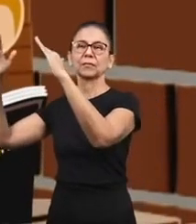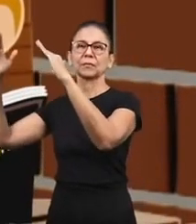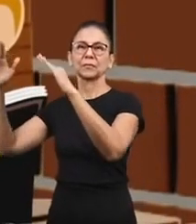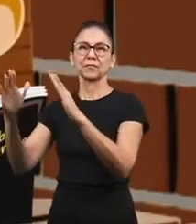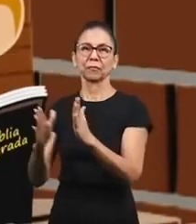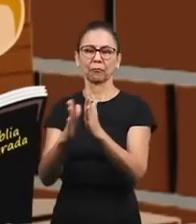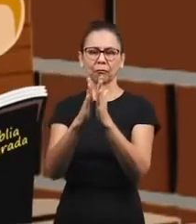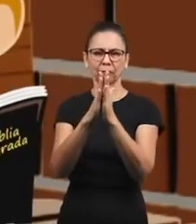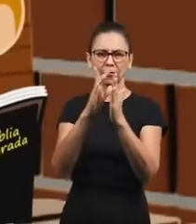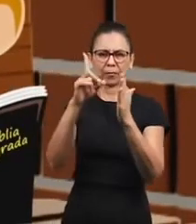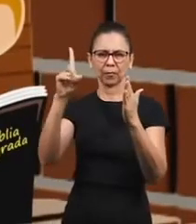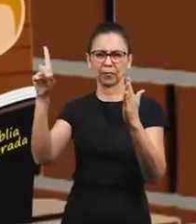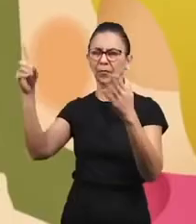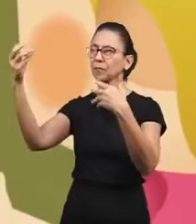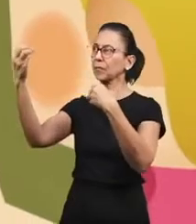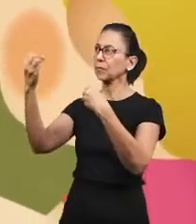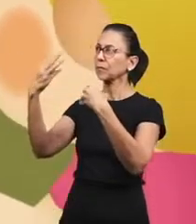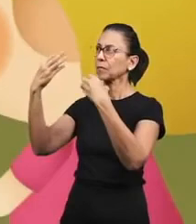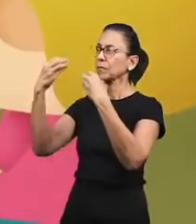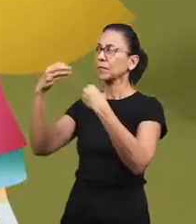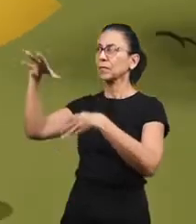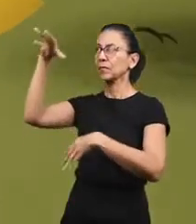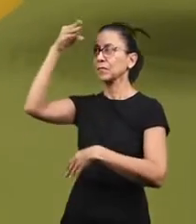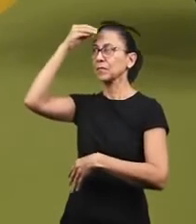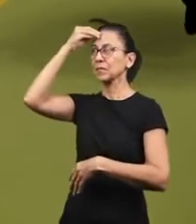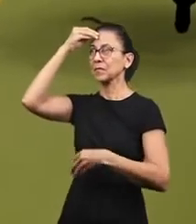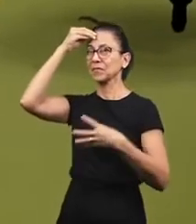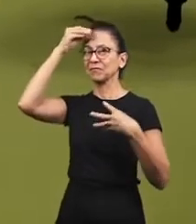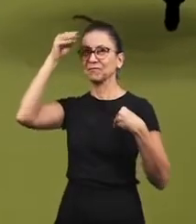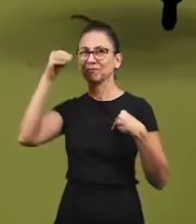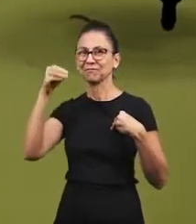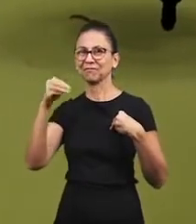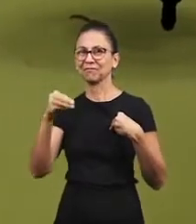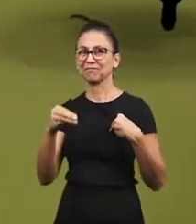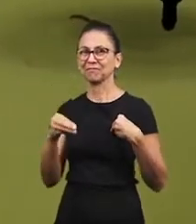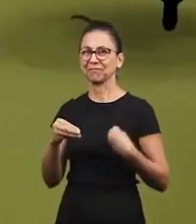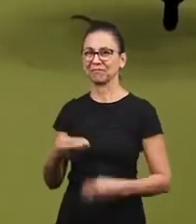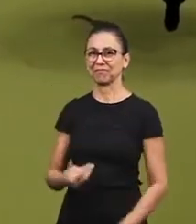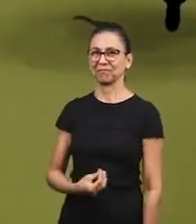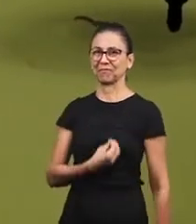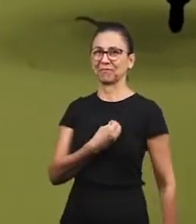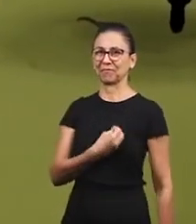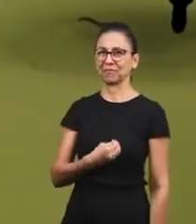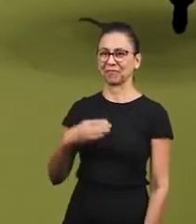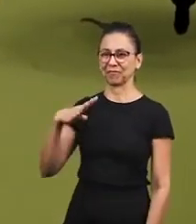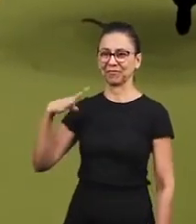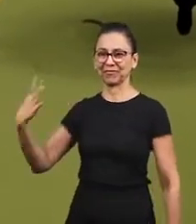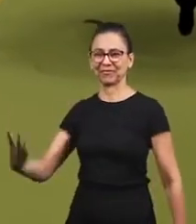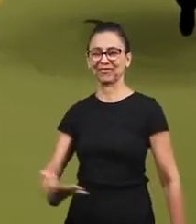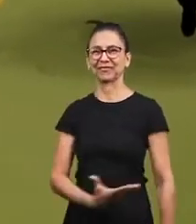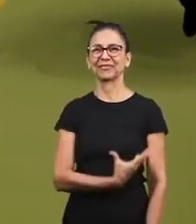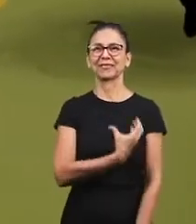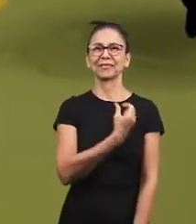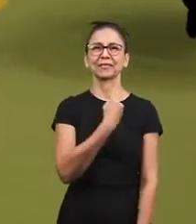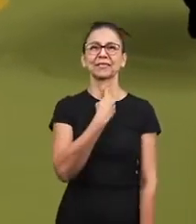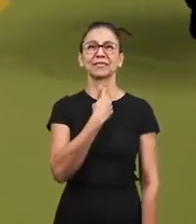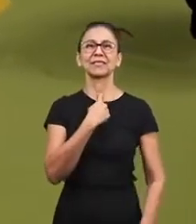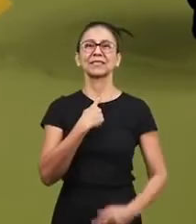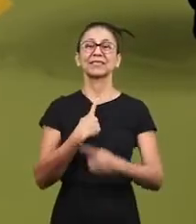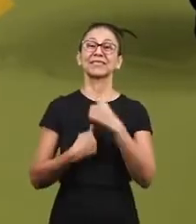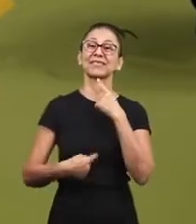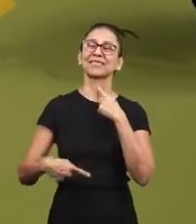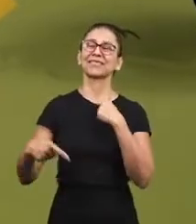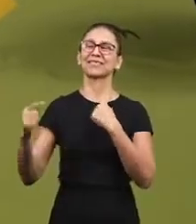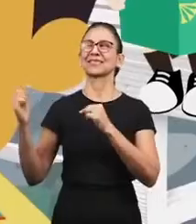to keep your word in my heart because it is life and light for my path